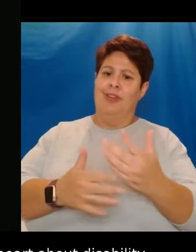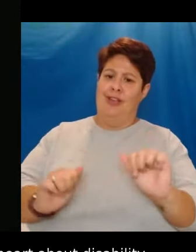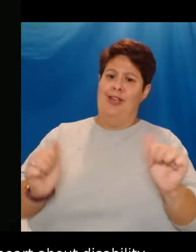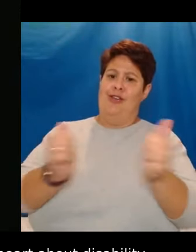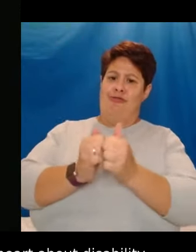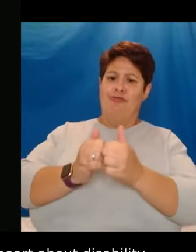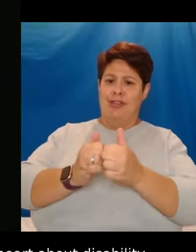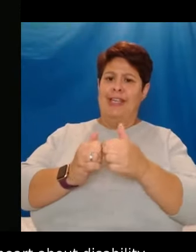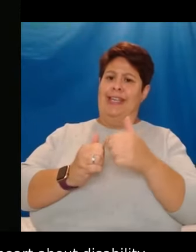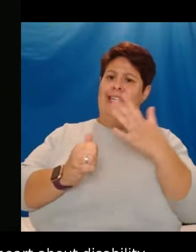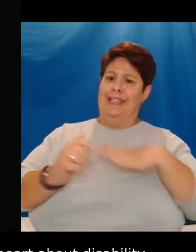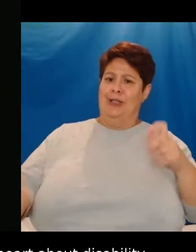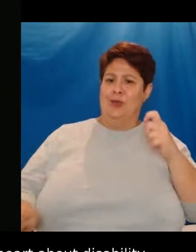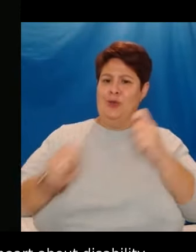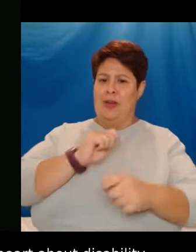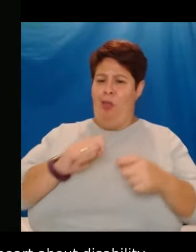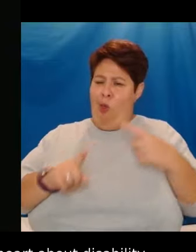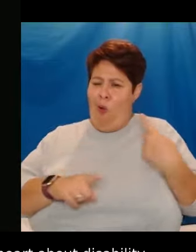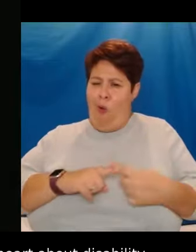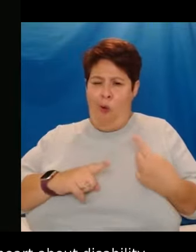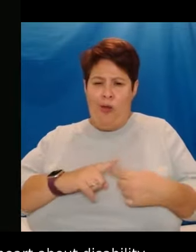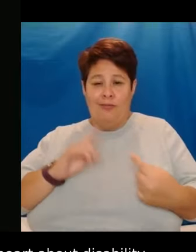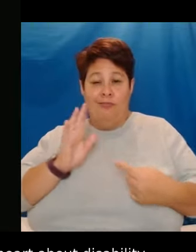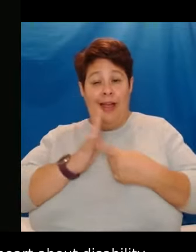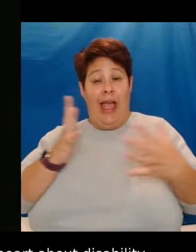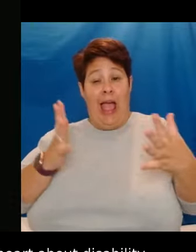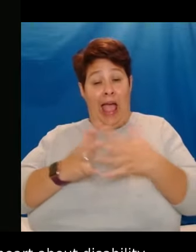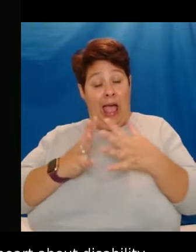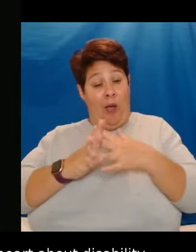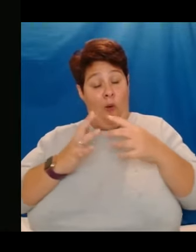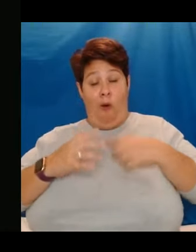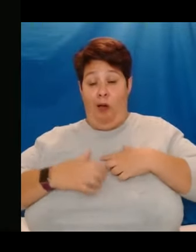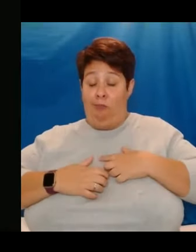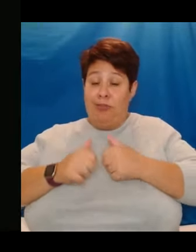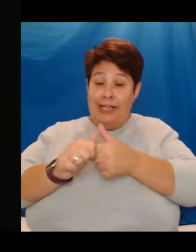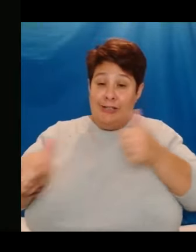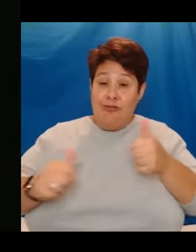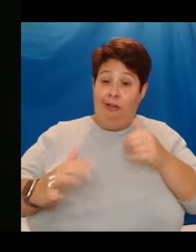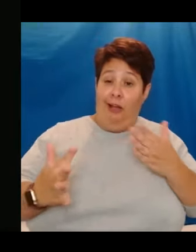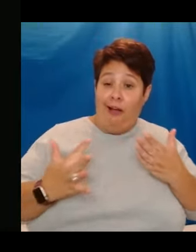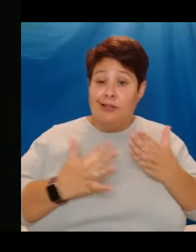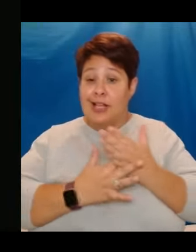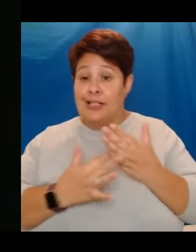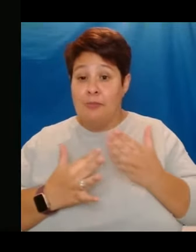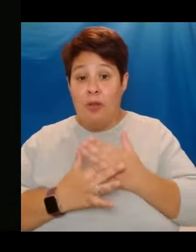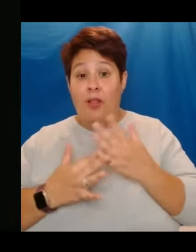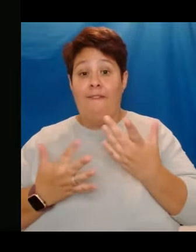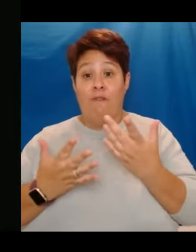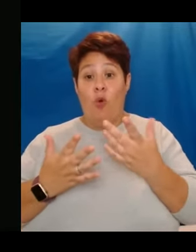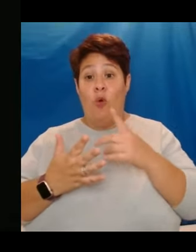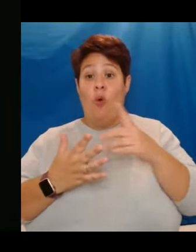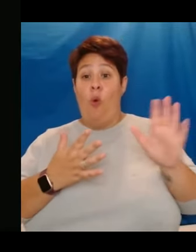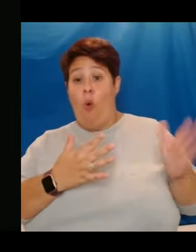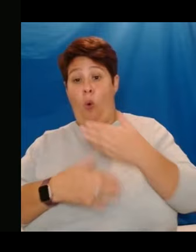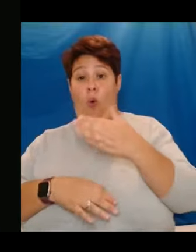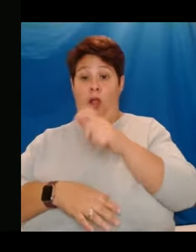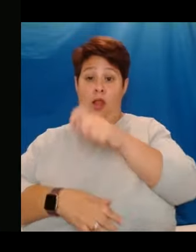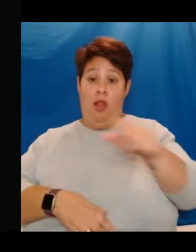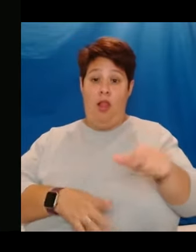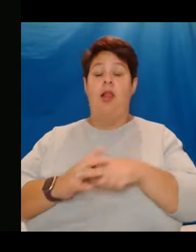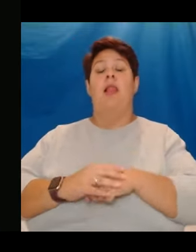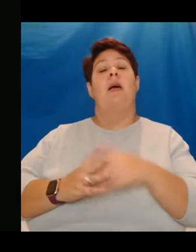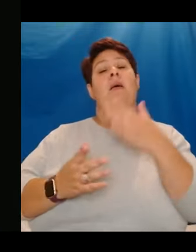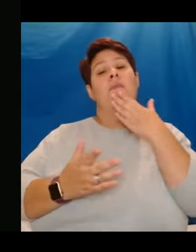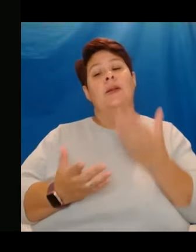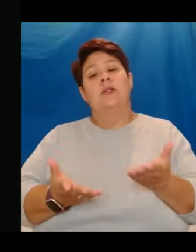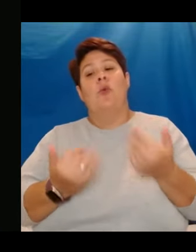change than the urgent matter of how to make our beloved industry accessible to and for all. Please welcome,